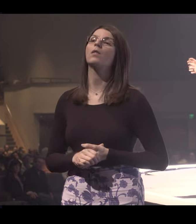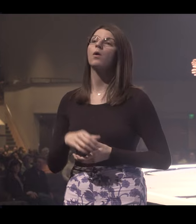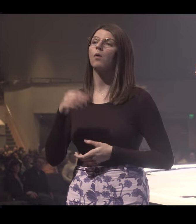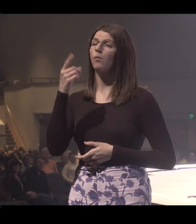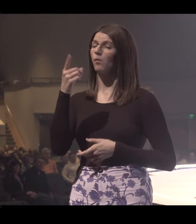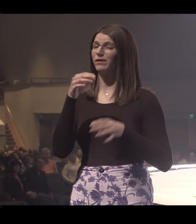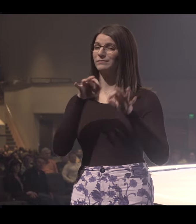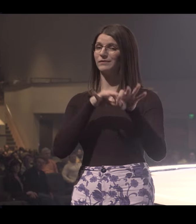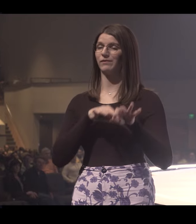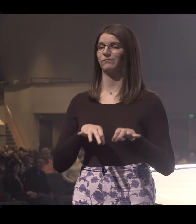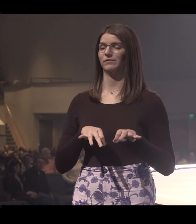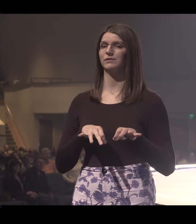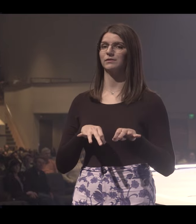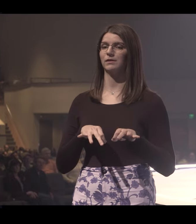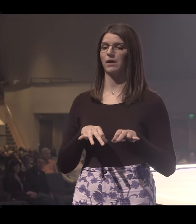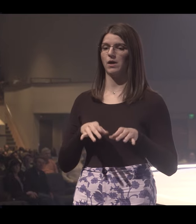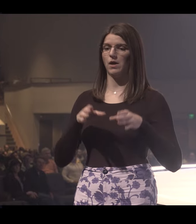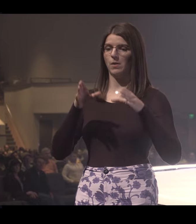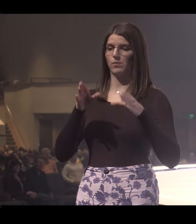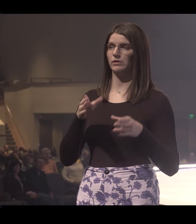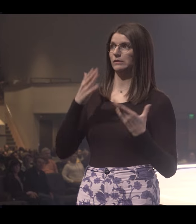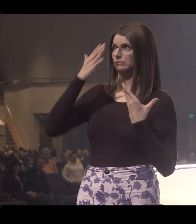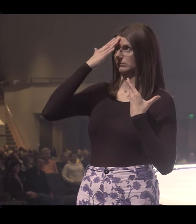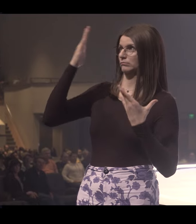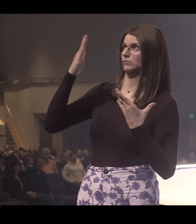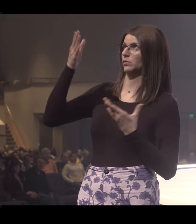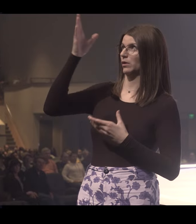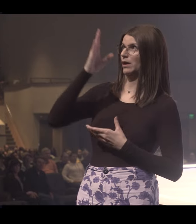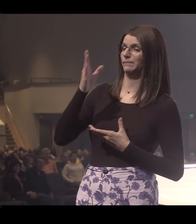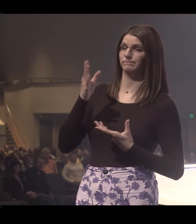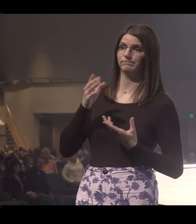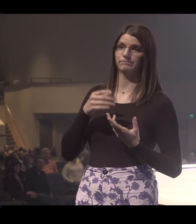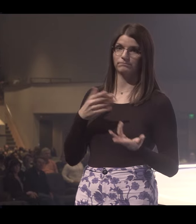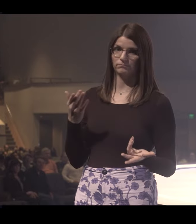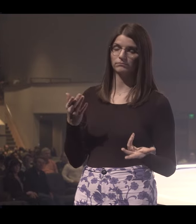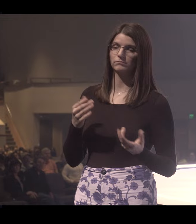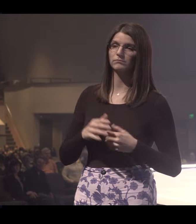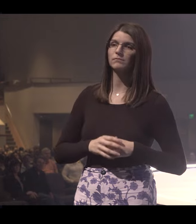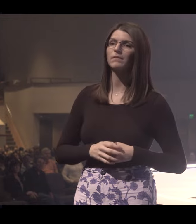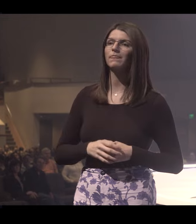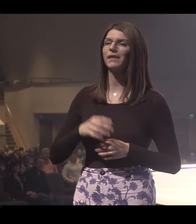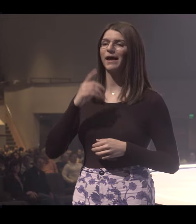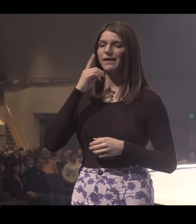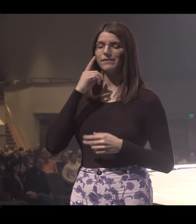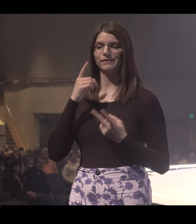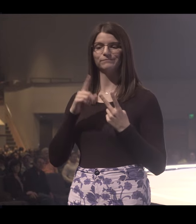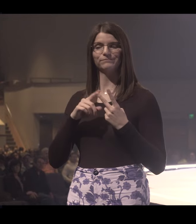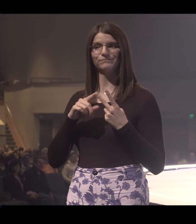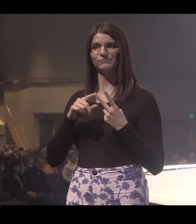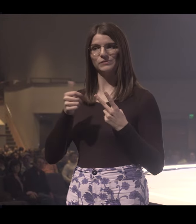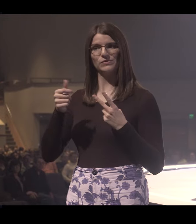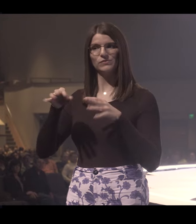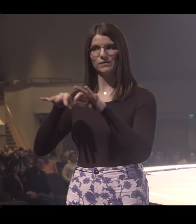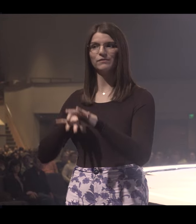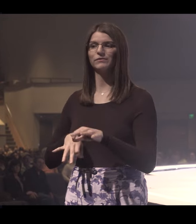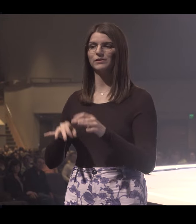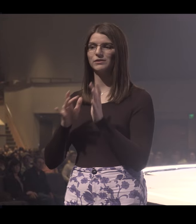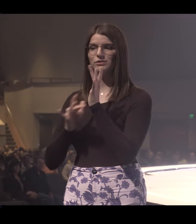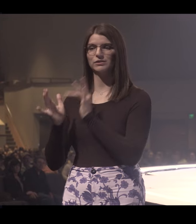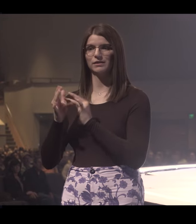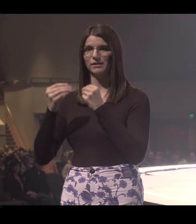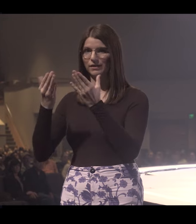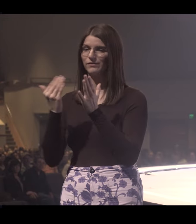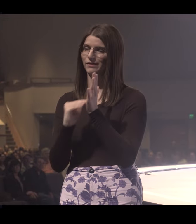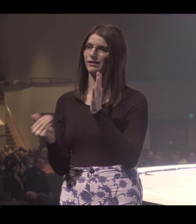Well, one definition of a fool, biblically, is someone that doesn't know God. And that's one definition. But I think a deeper definition, this is a definition